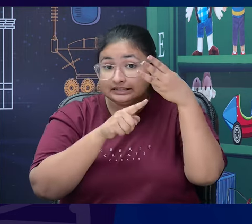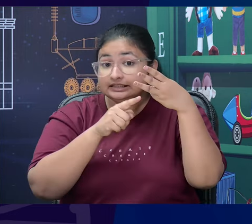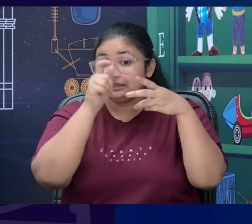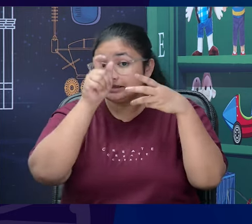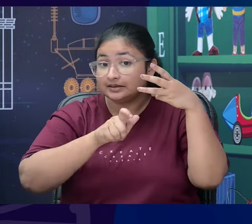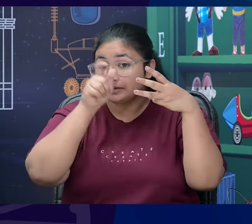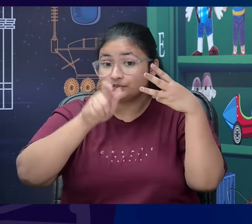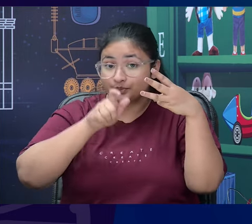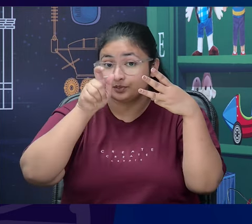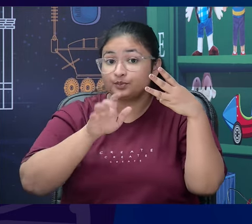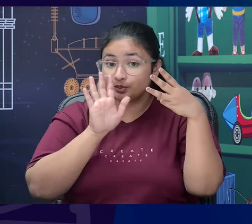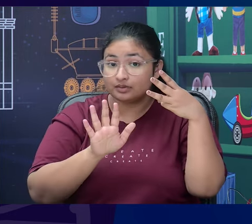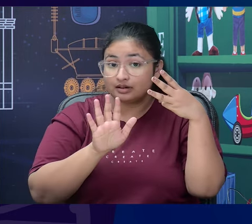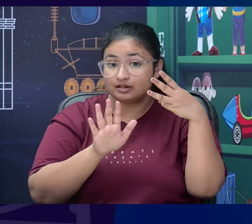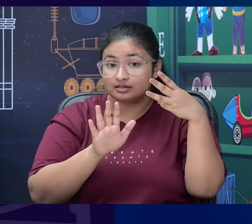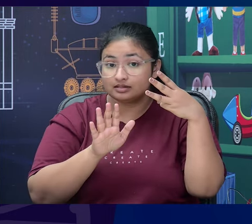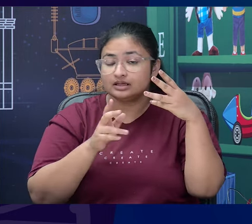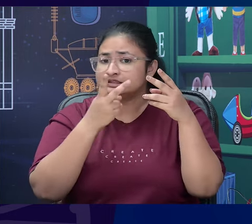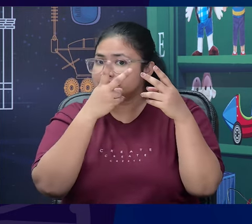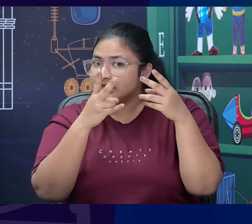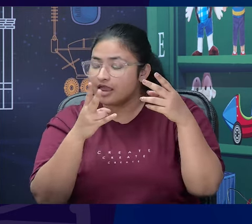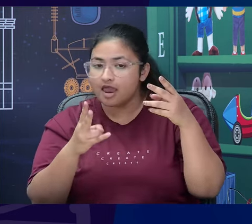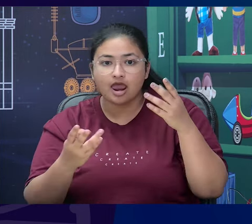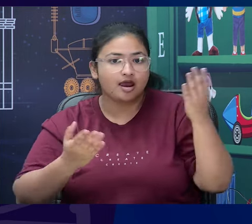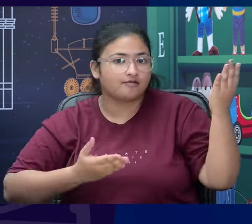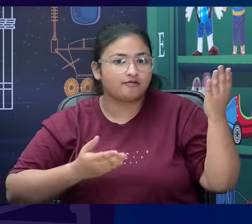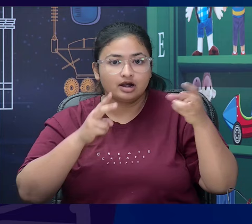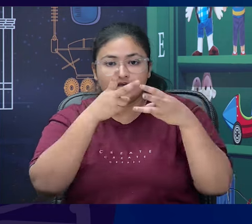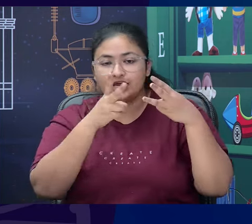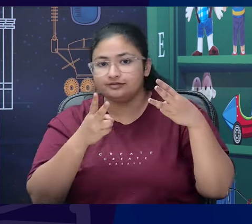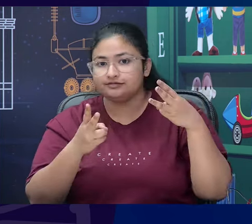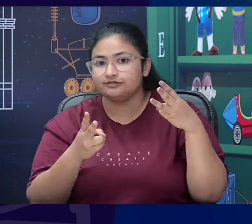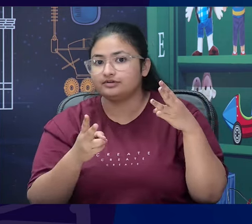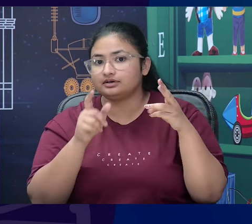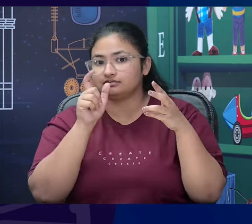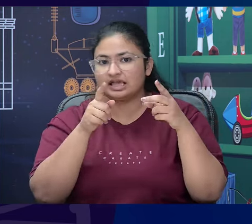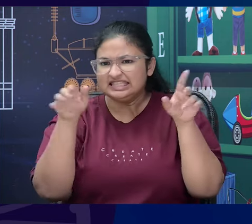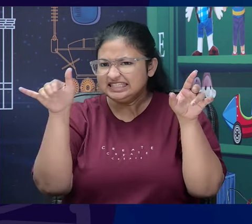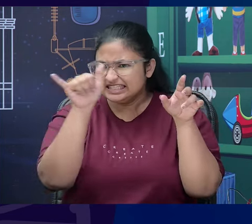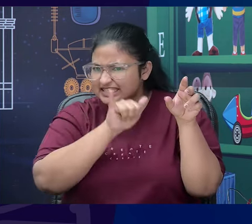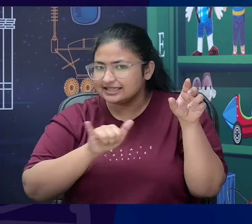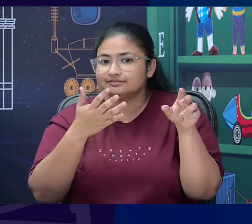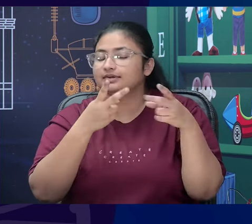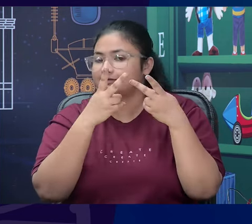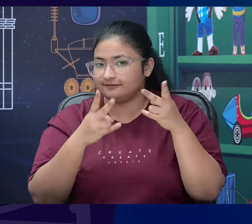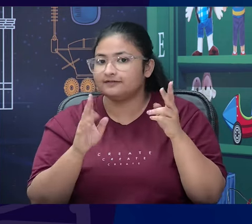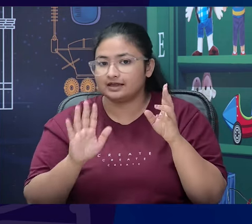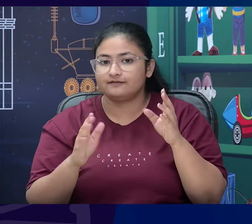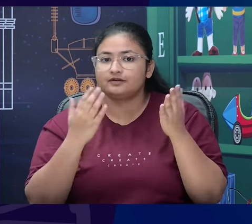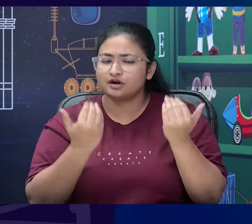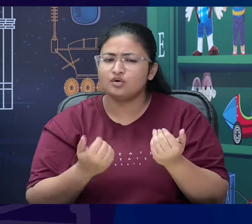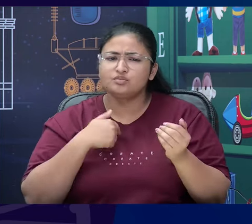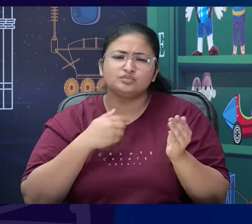have different characteristics. now we have a small